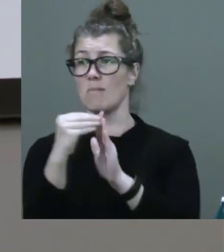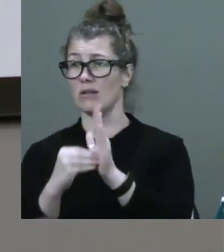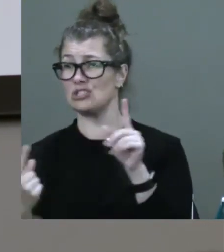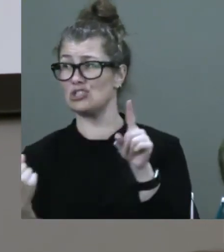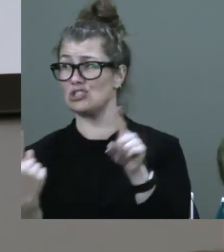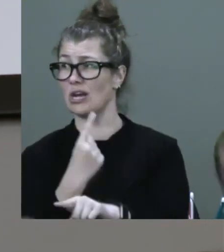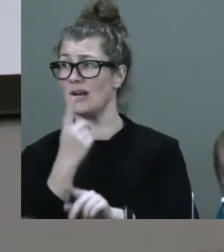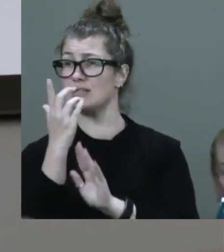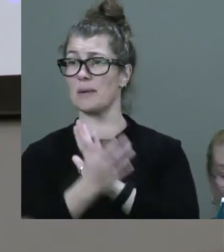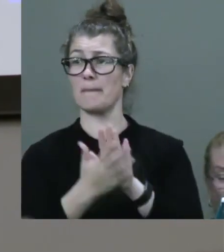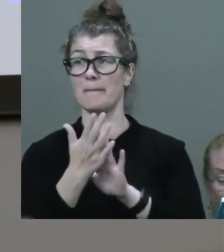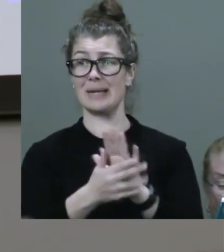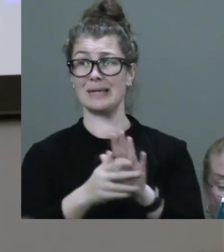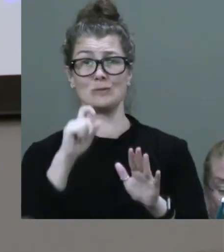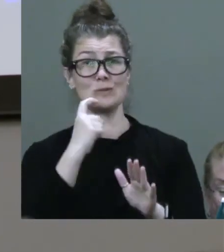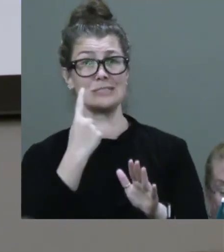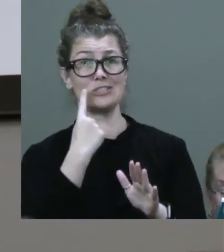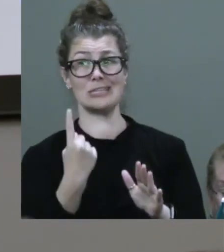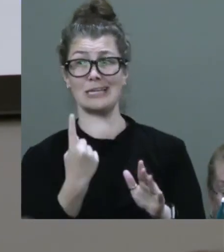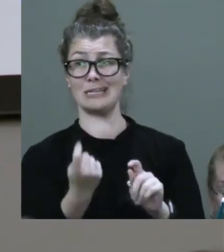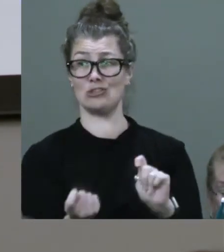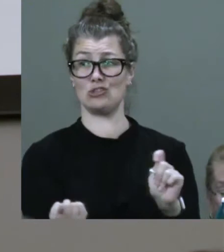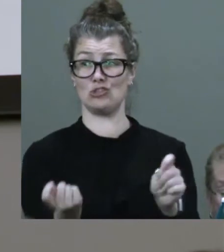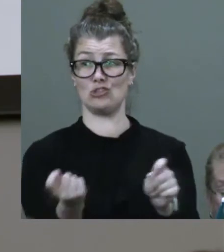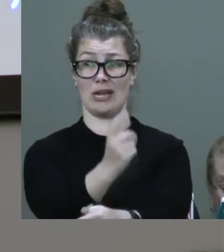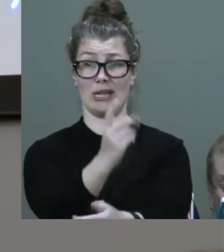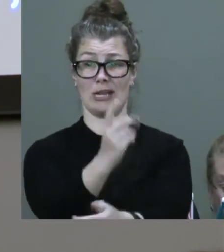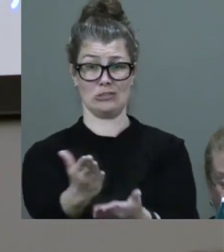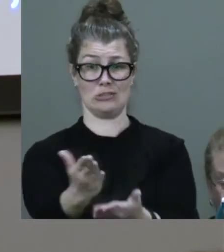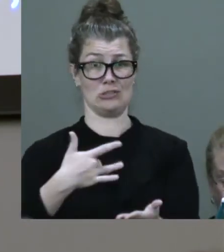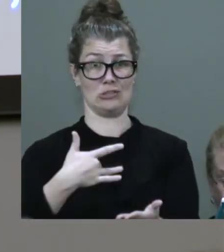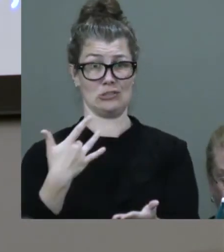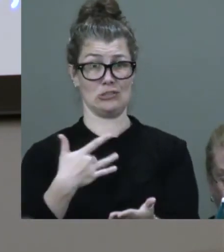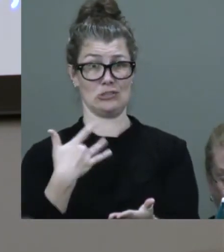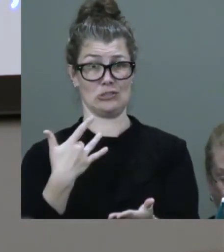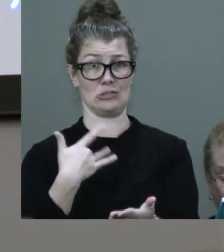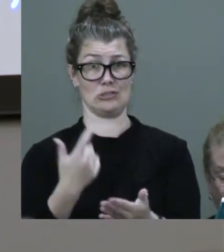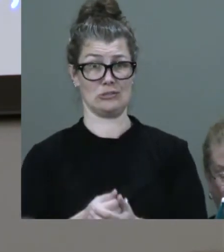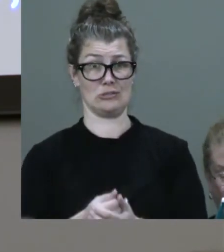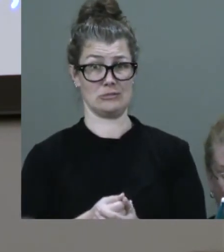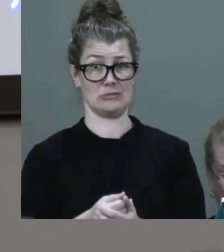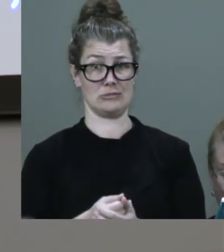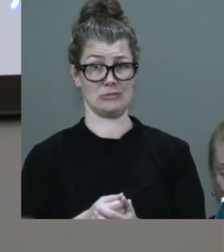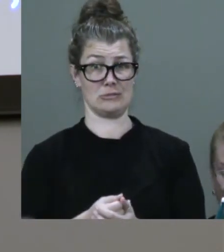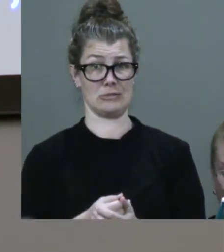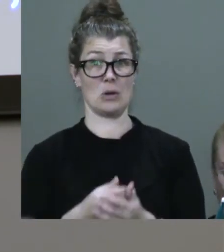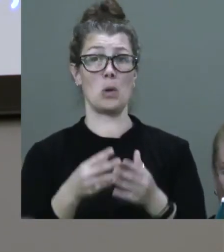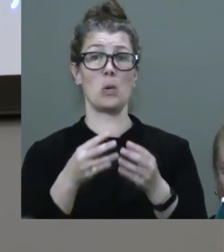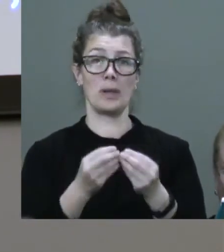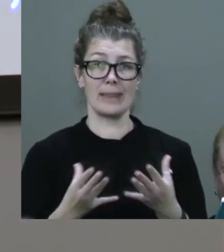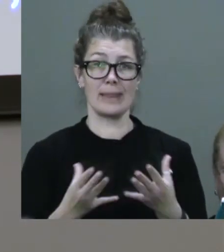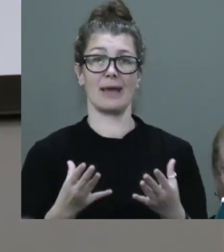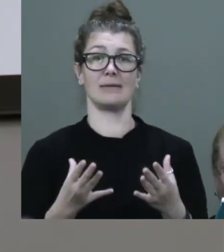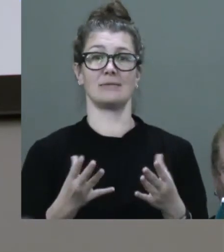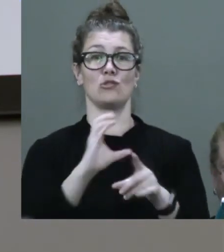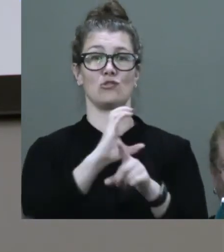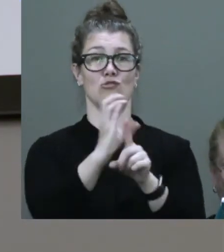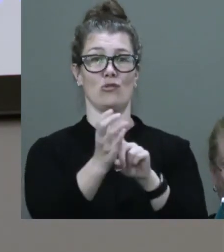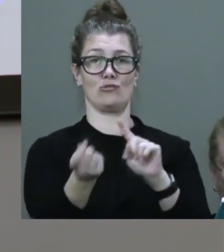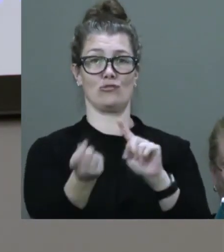actually see this transformation from segregation to equality and inclusion without also the cultural shift.